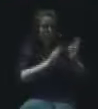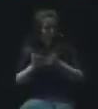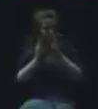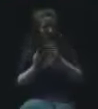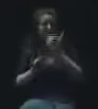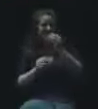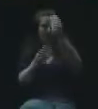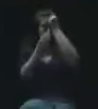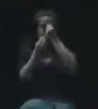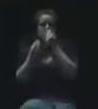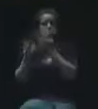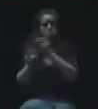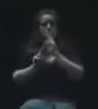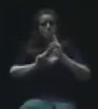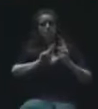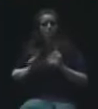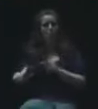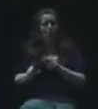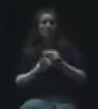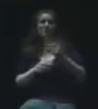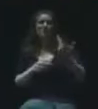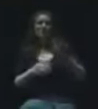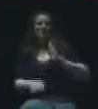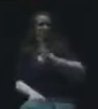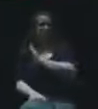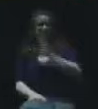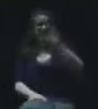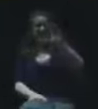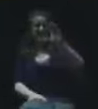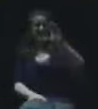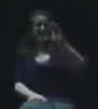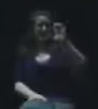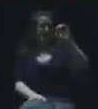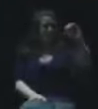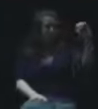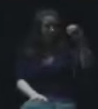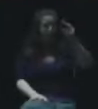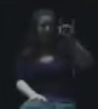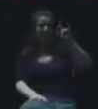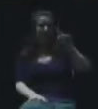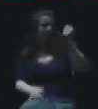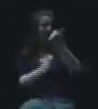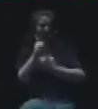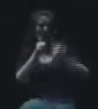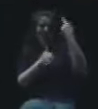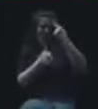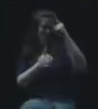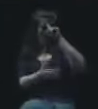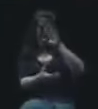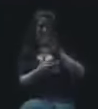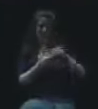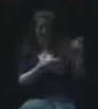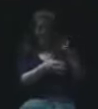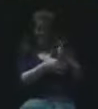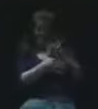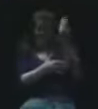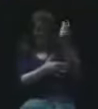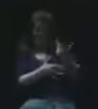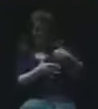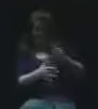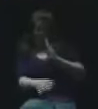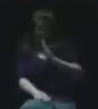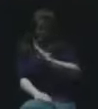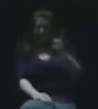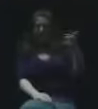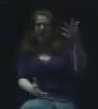reported to the board. CBO Hudson had every reason to believe, since he shared the book with the board, that he had made the board